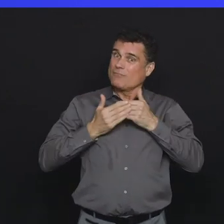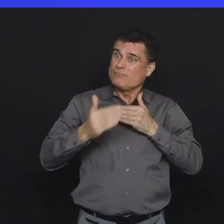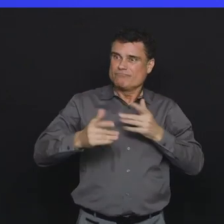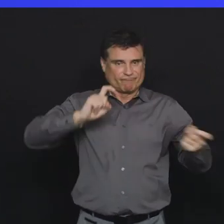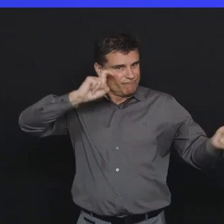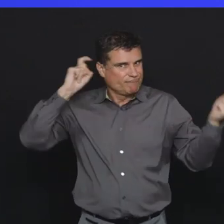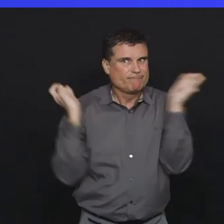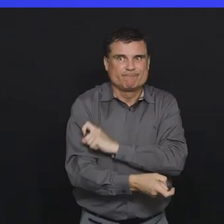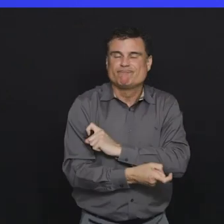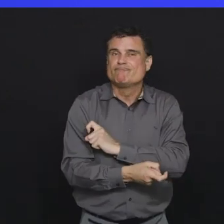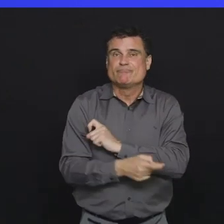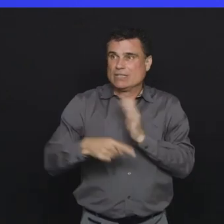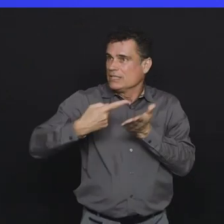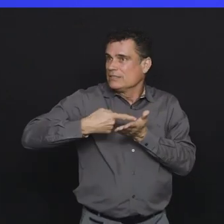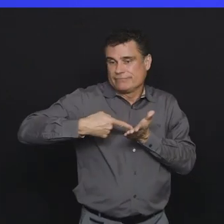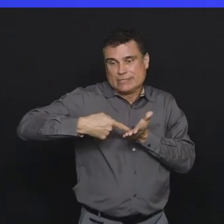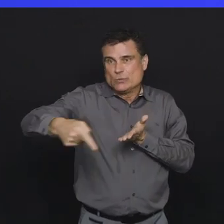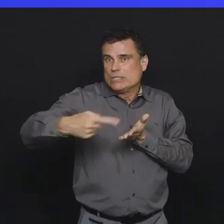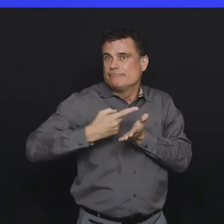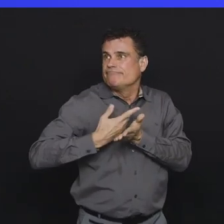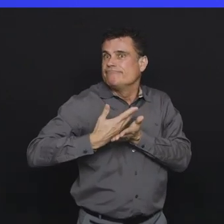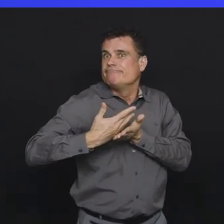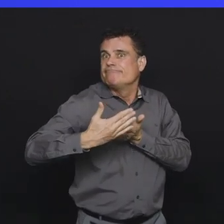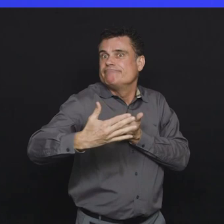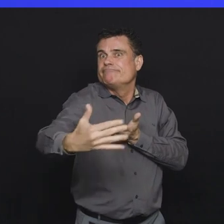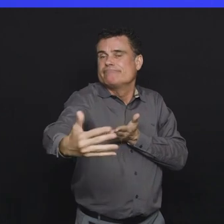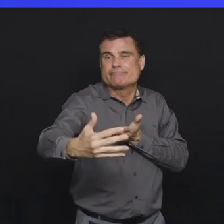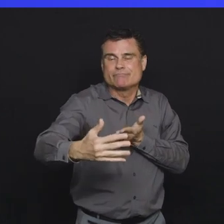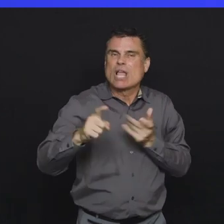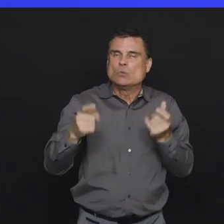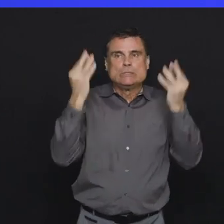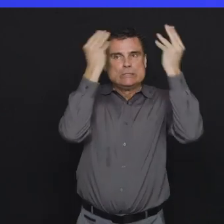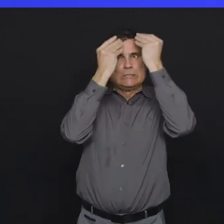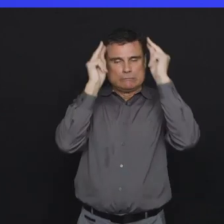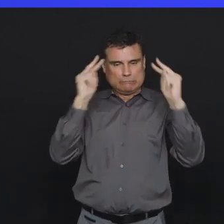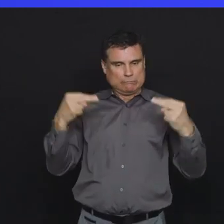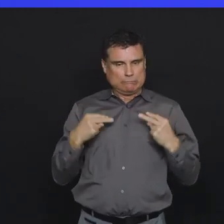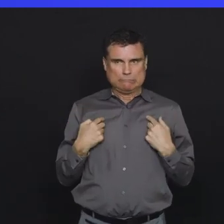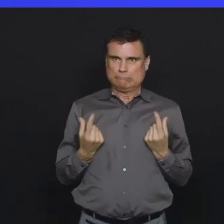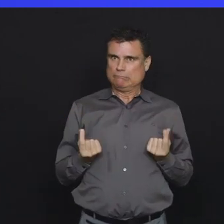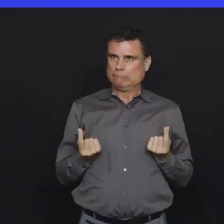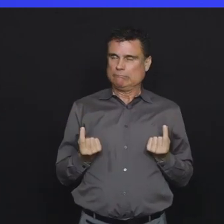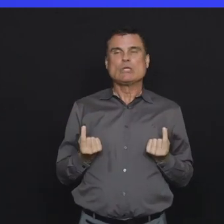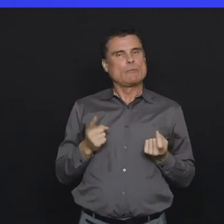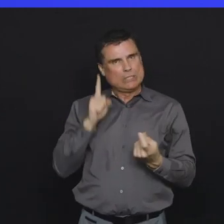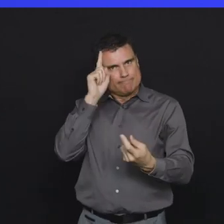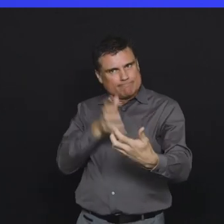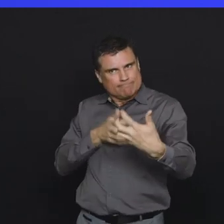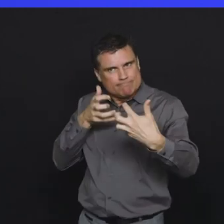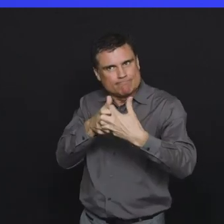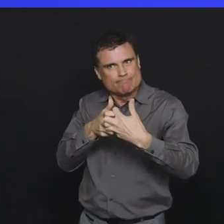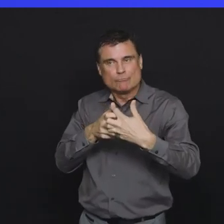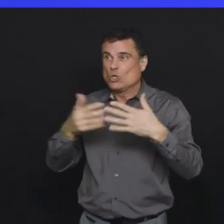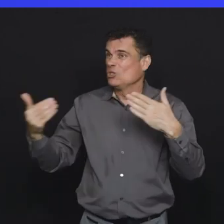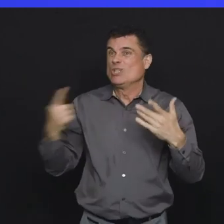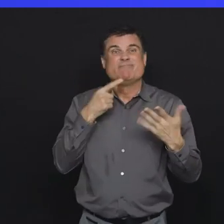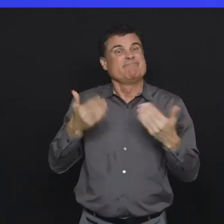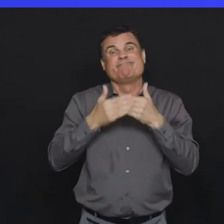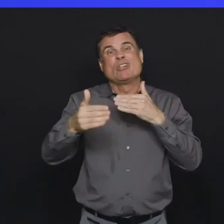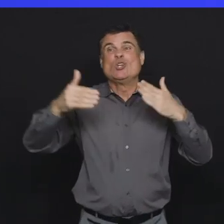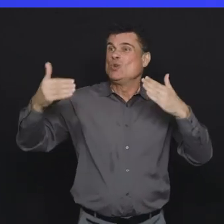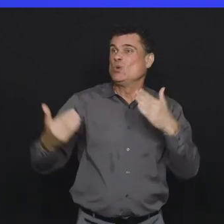we could not have imagined even a few weeks ago. And the modelling, the thinking that we've been doing really